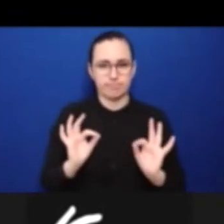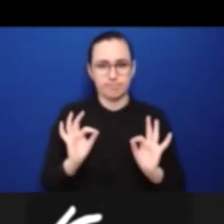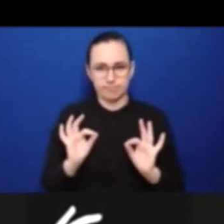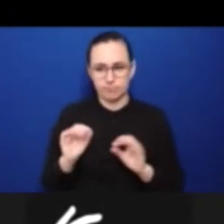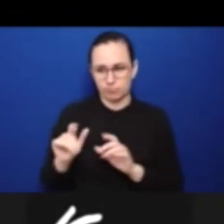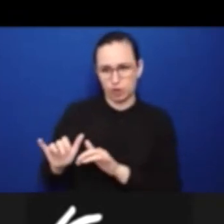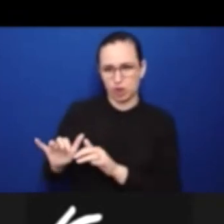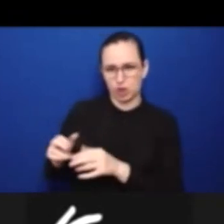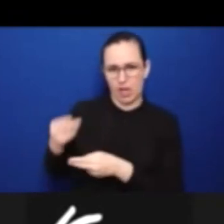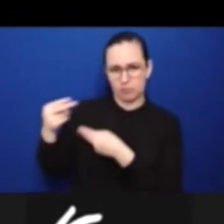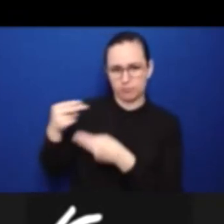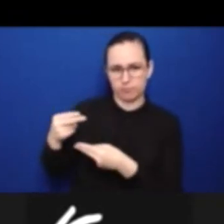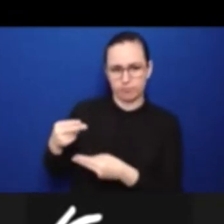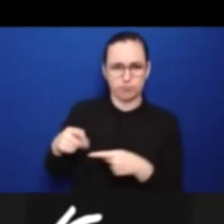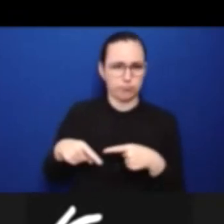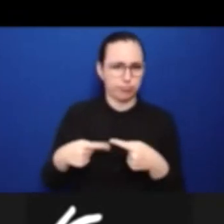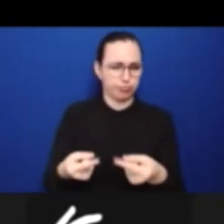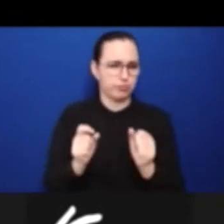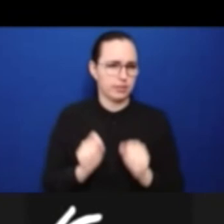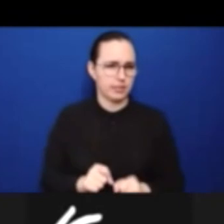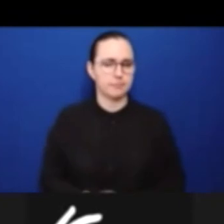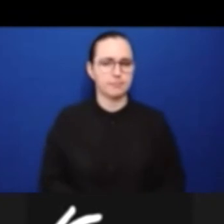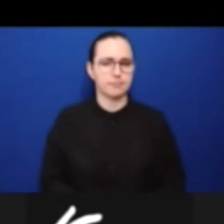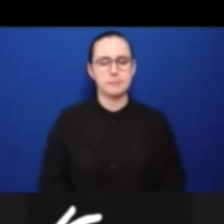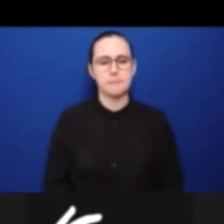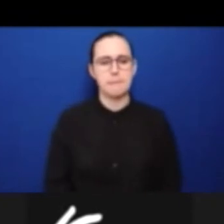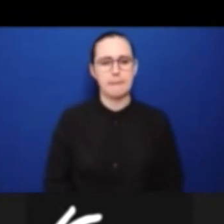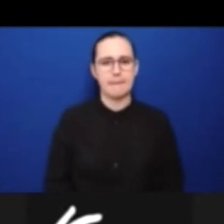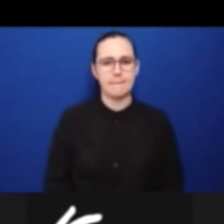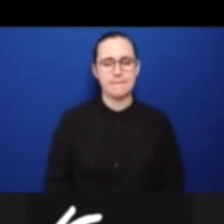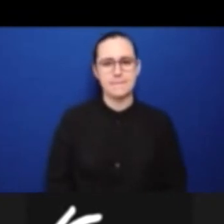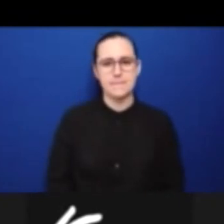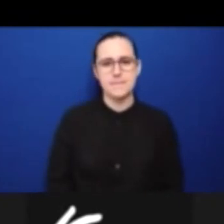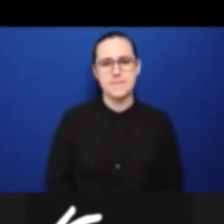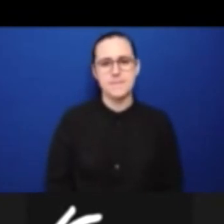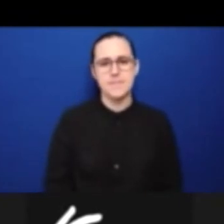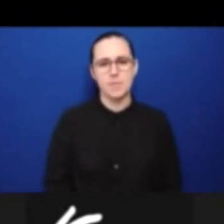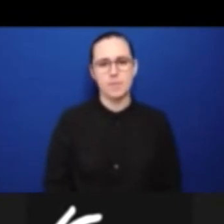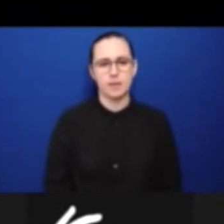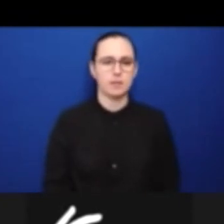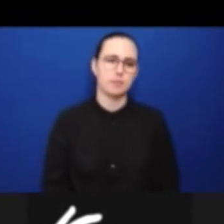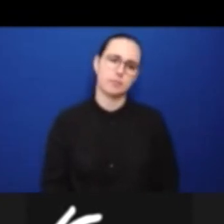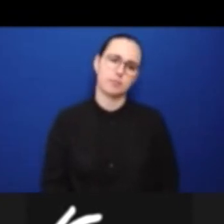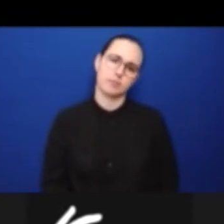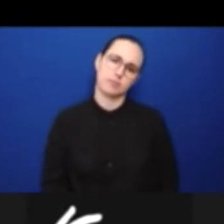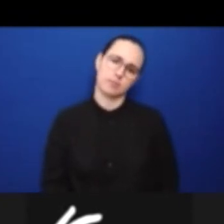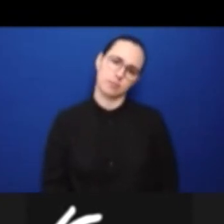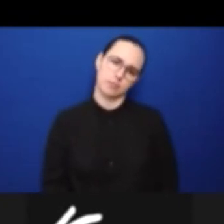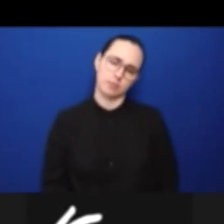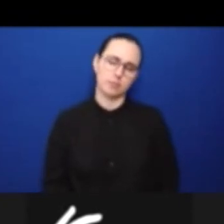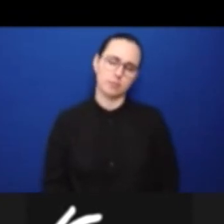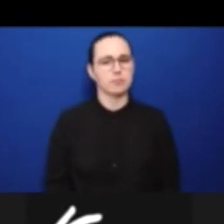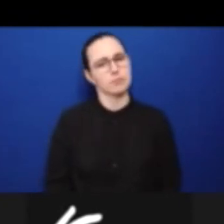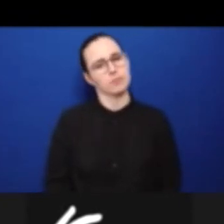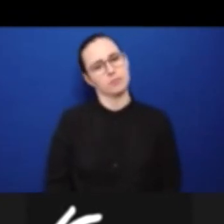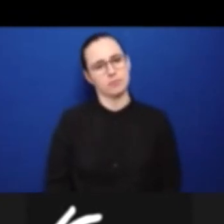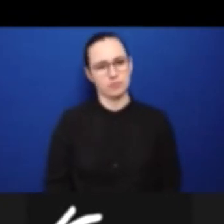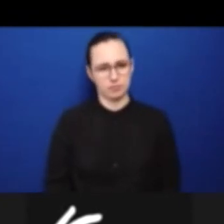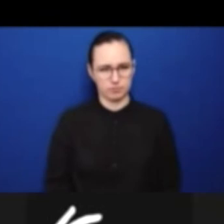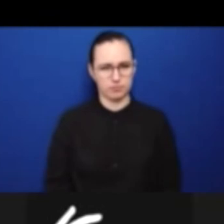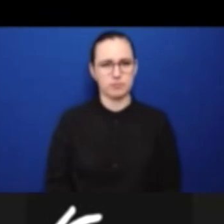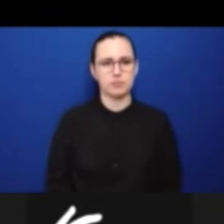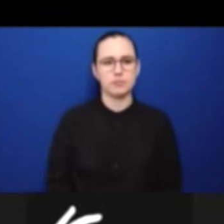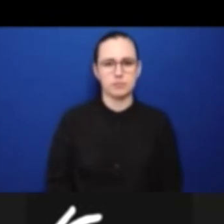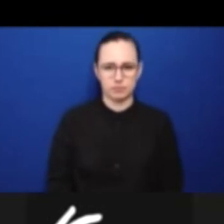presentations. Okay. Okay. So another slight change of schedule because of the time too. So we'll have our next